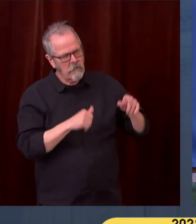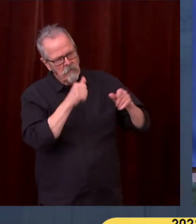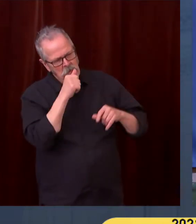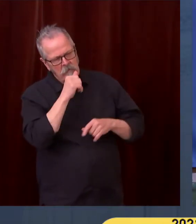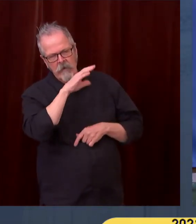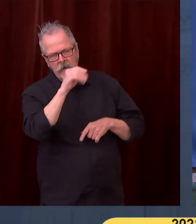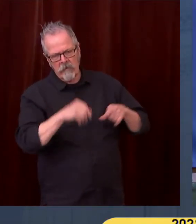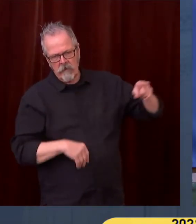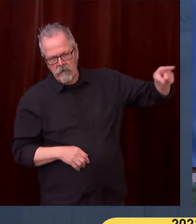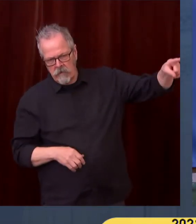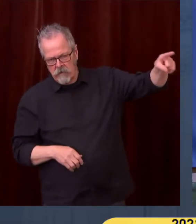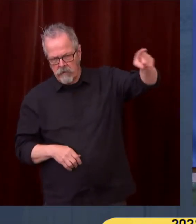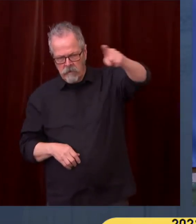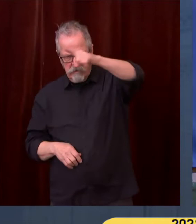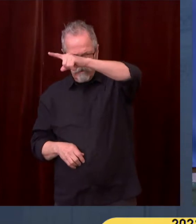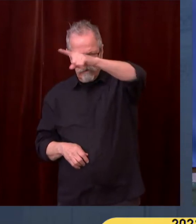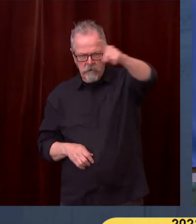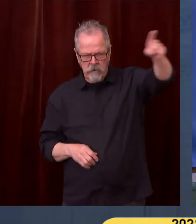that.